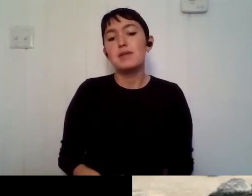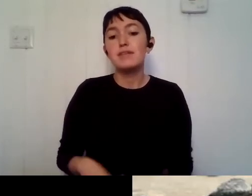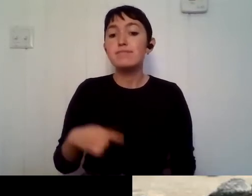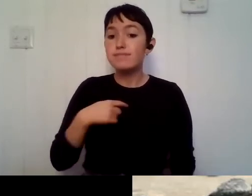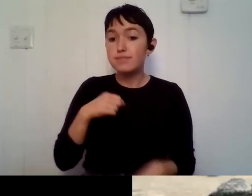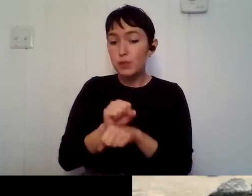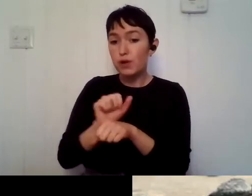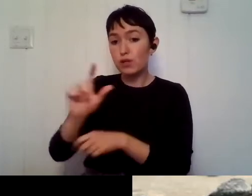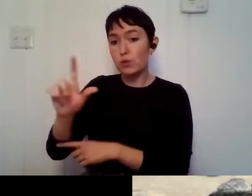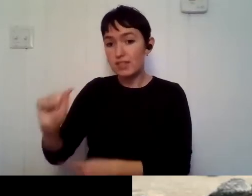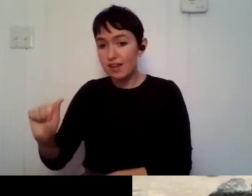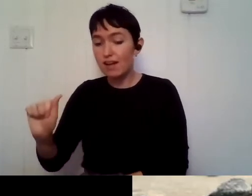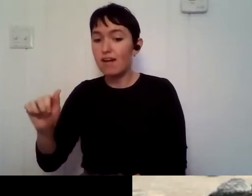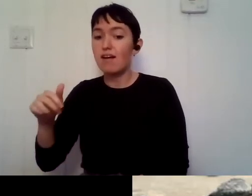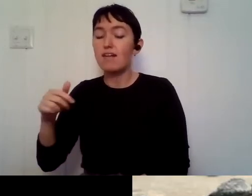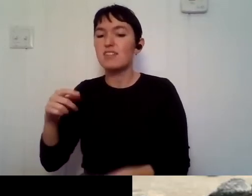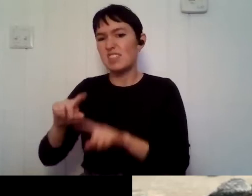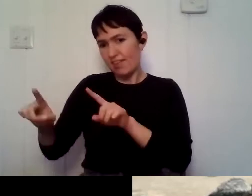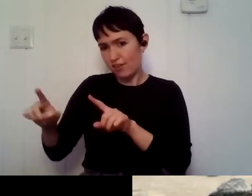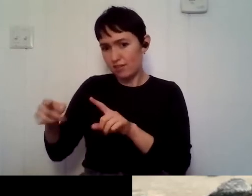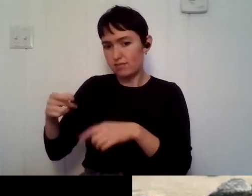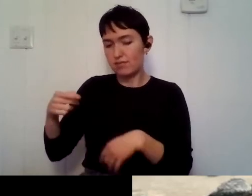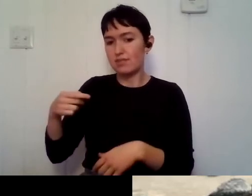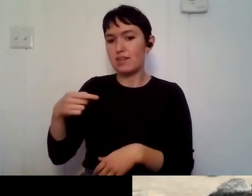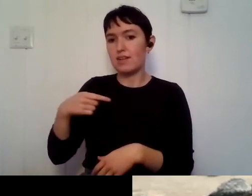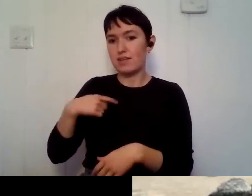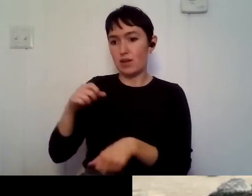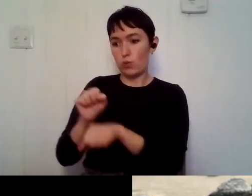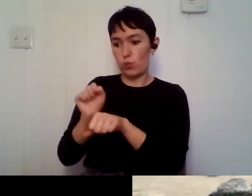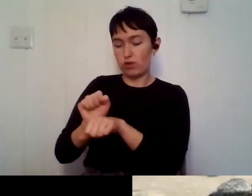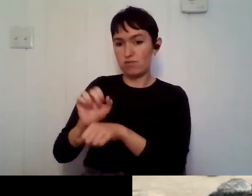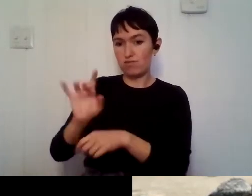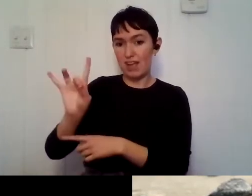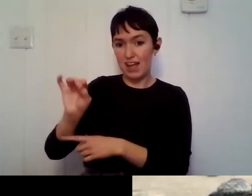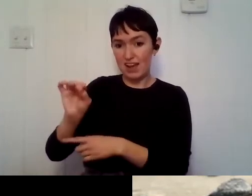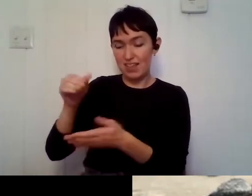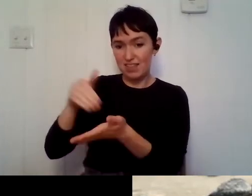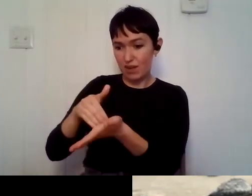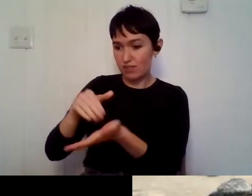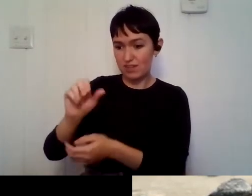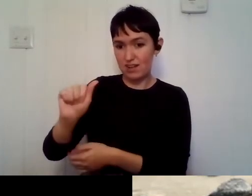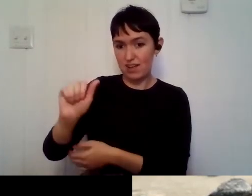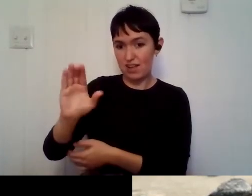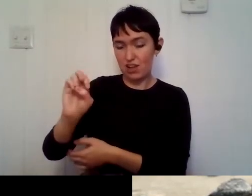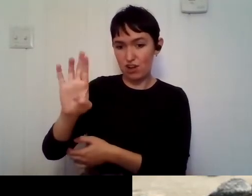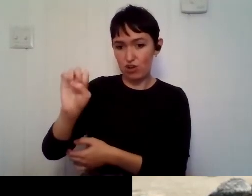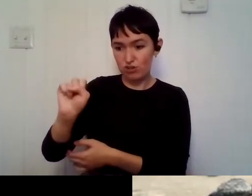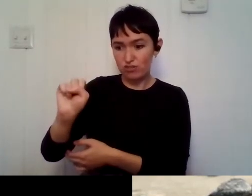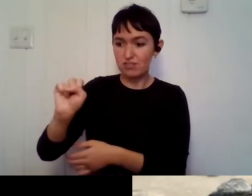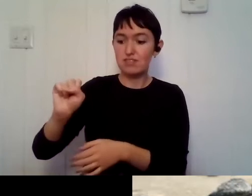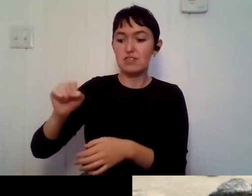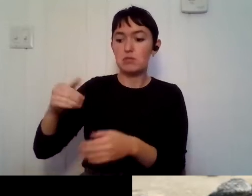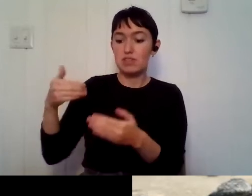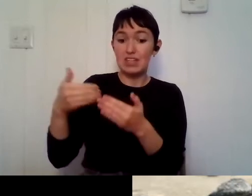it was actually a little different. Cause like I said, was surrounded by 80,000 acres of woods and the nearest town, um, was